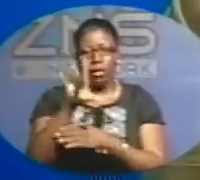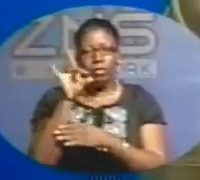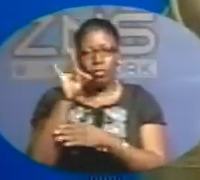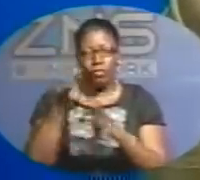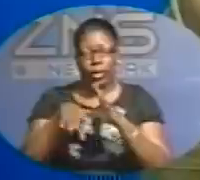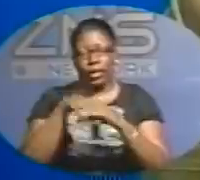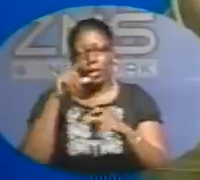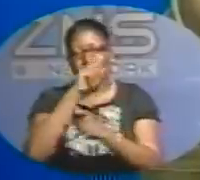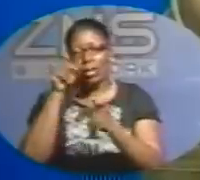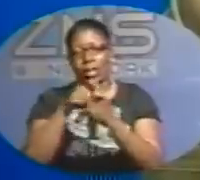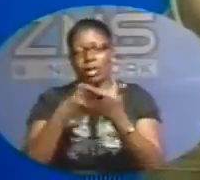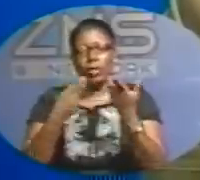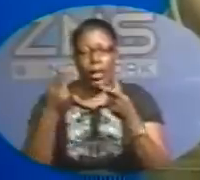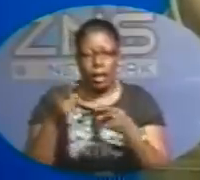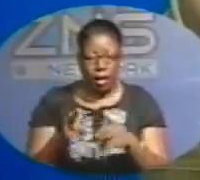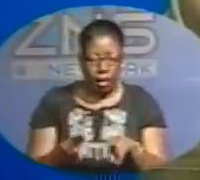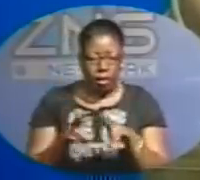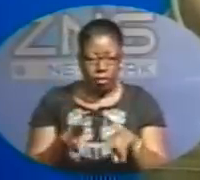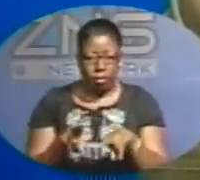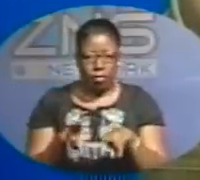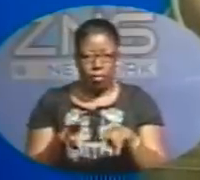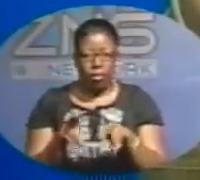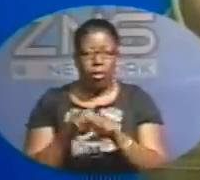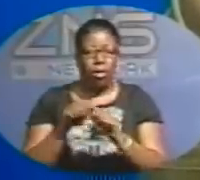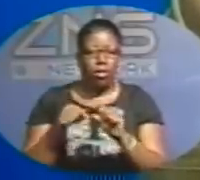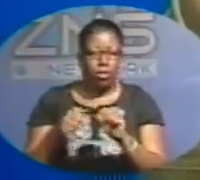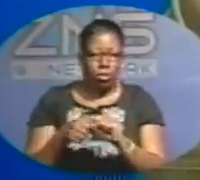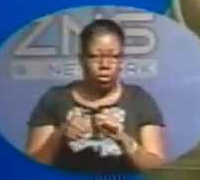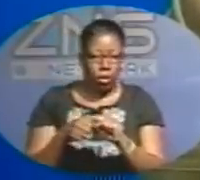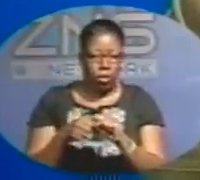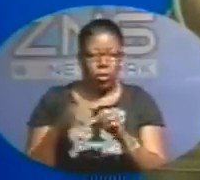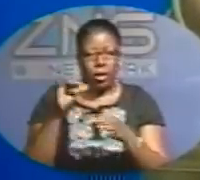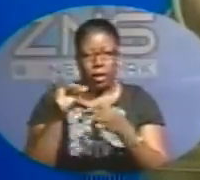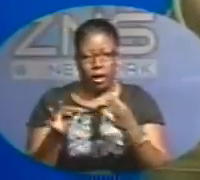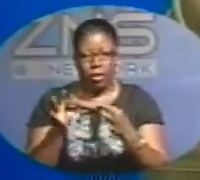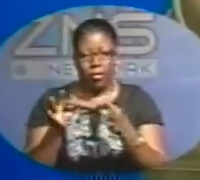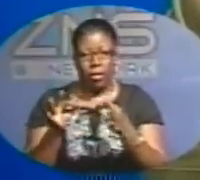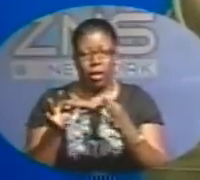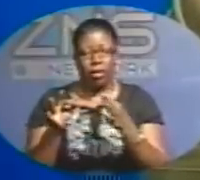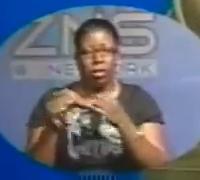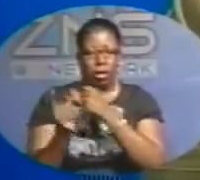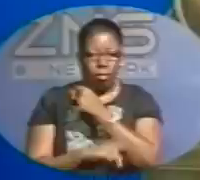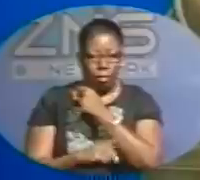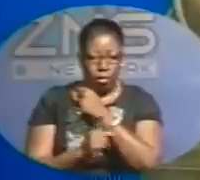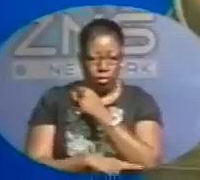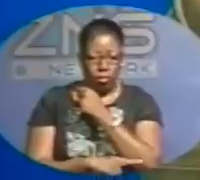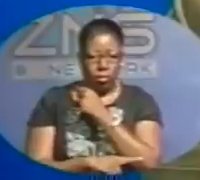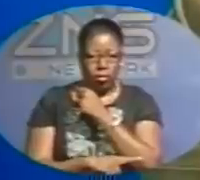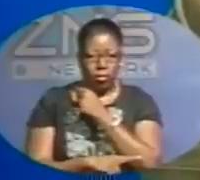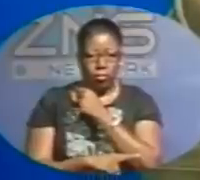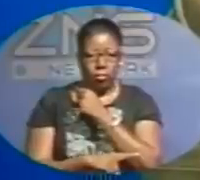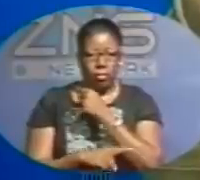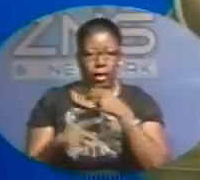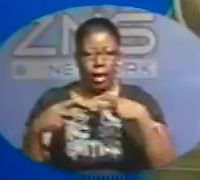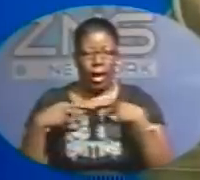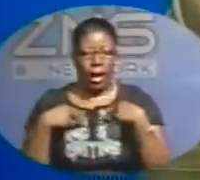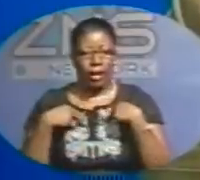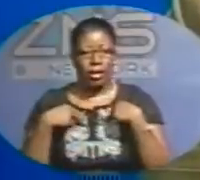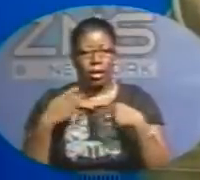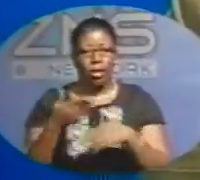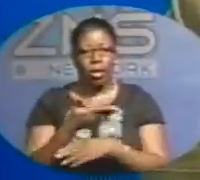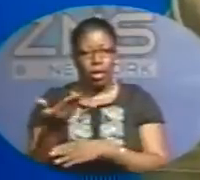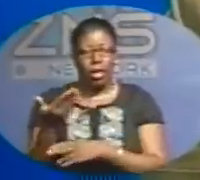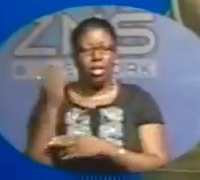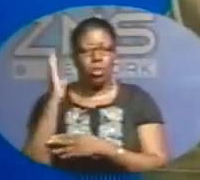and wherever the chips fall and if there are consequences to be had, then those things